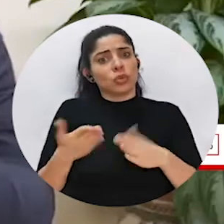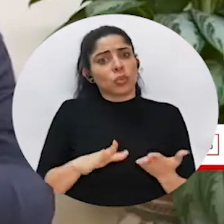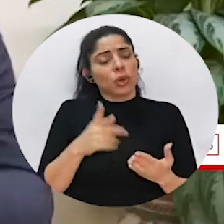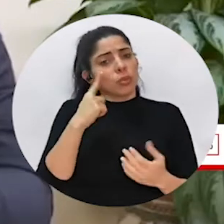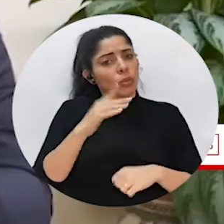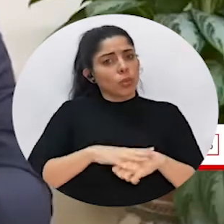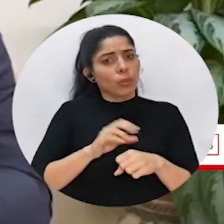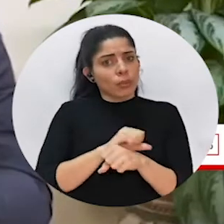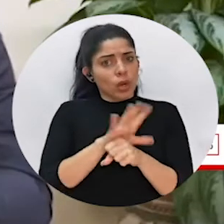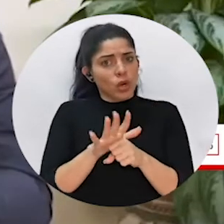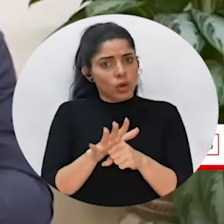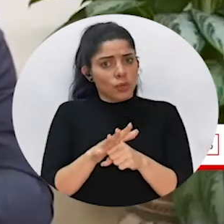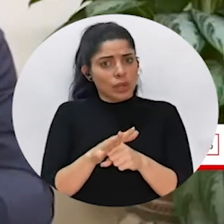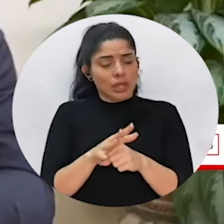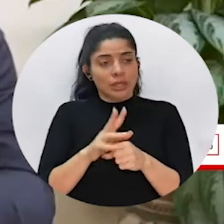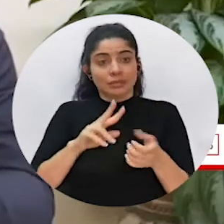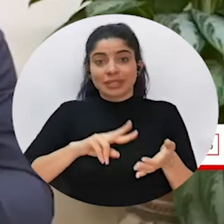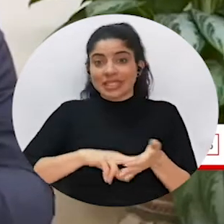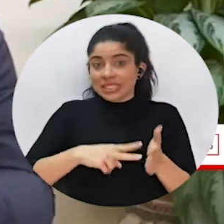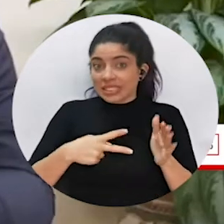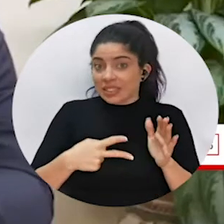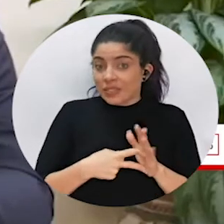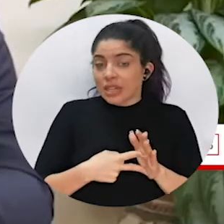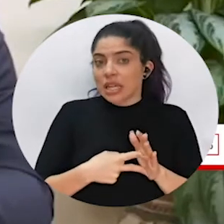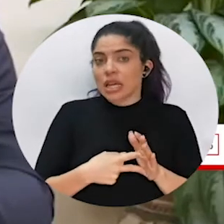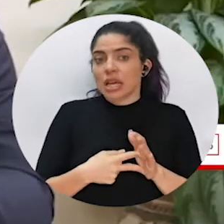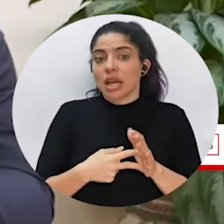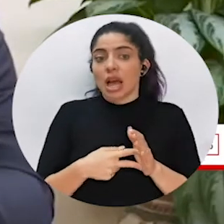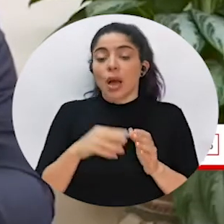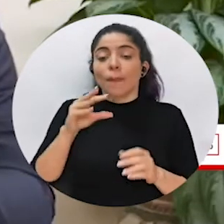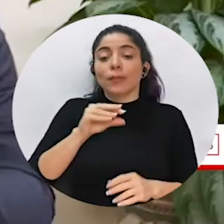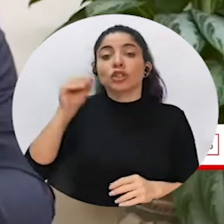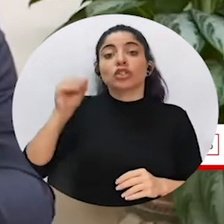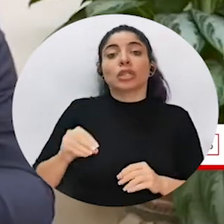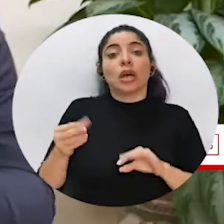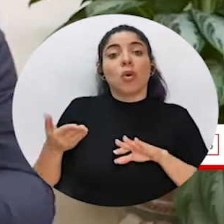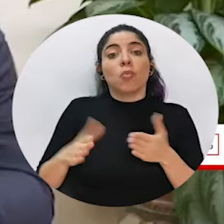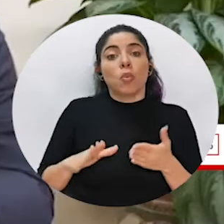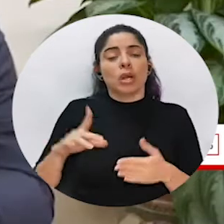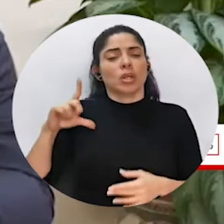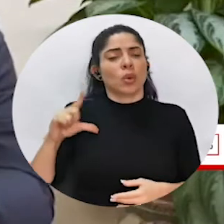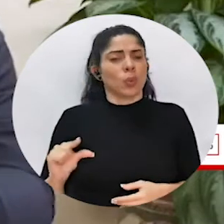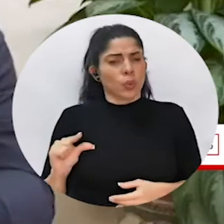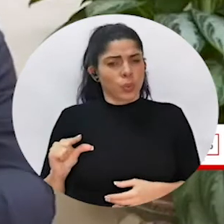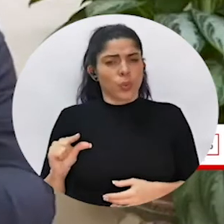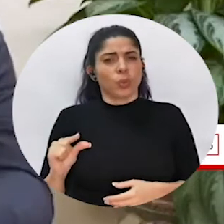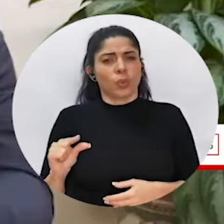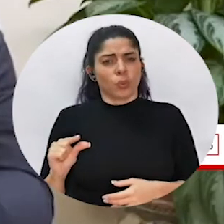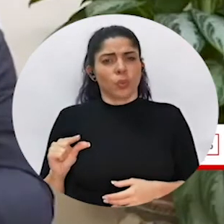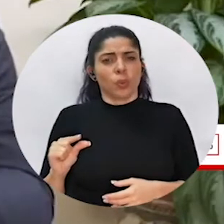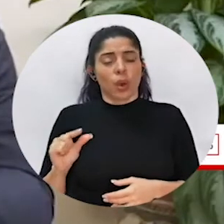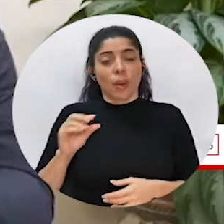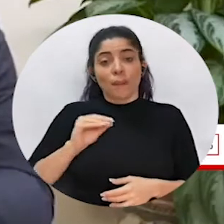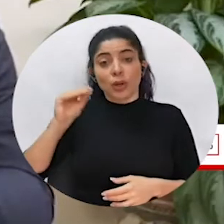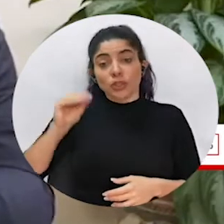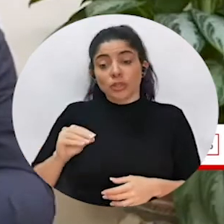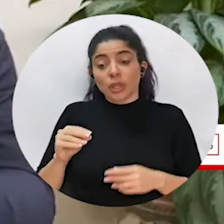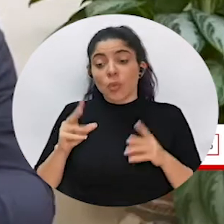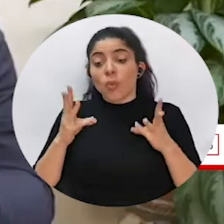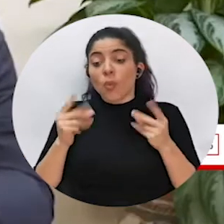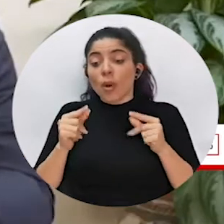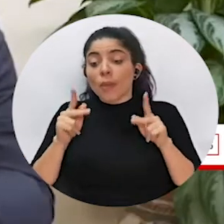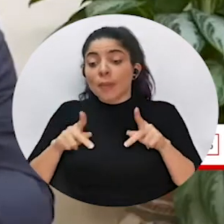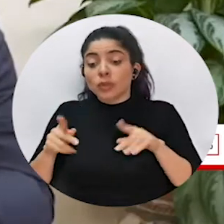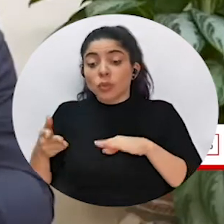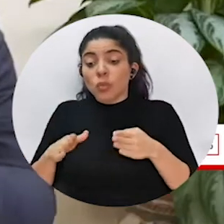died of COVID-19. But this means that our mortality rate is very low. Our